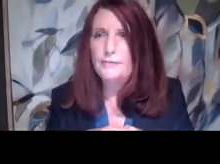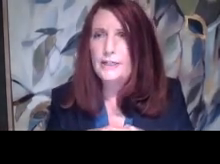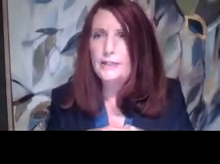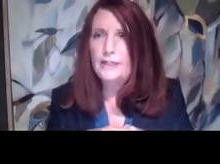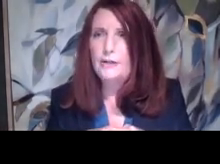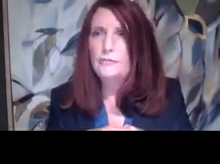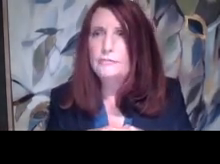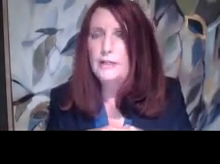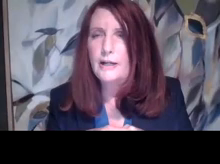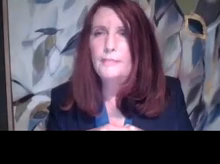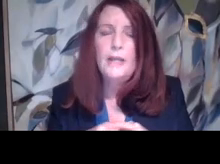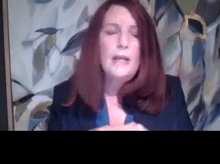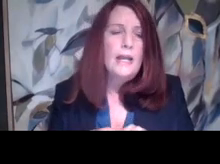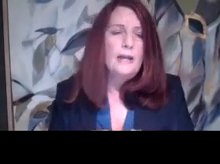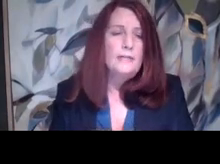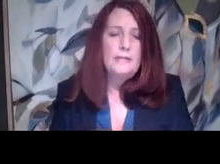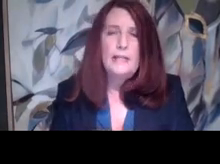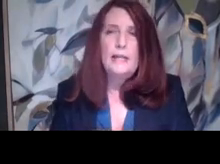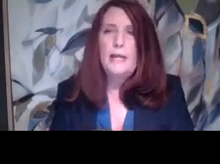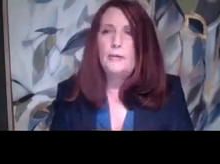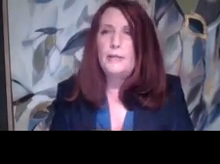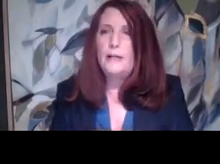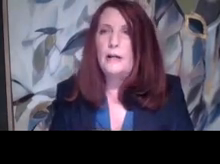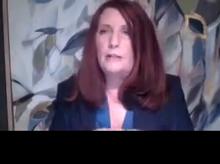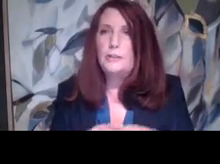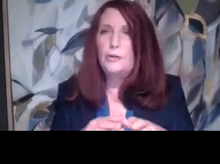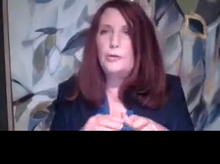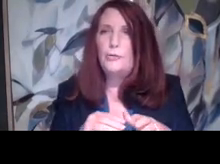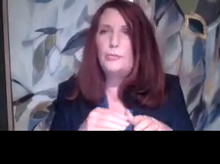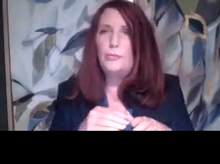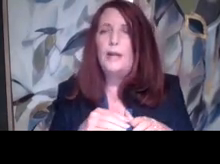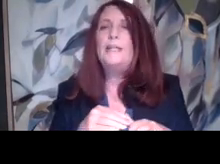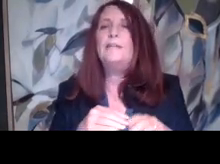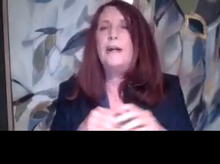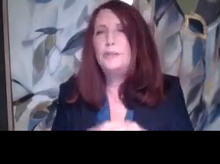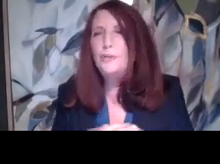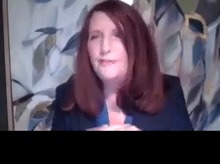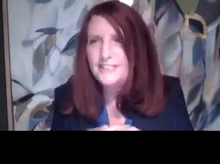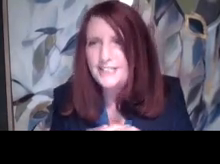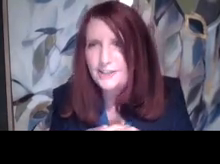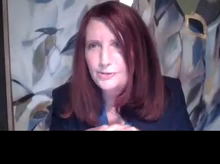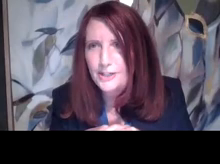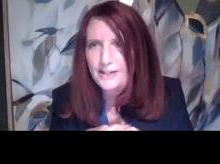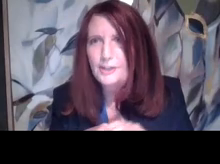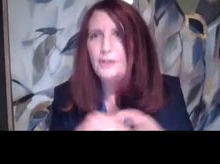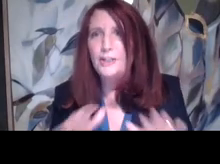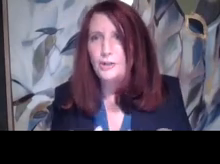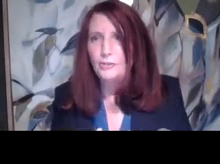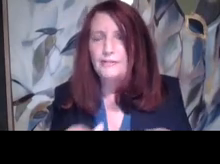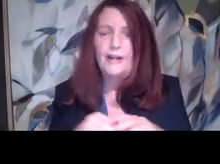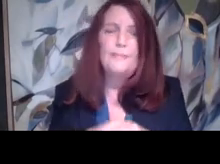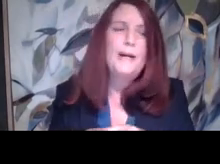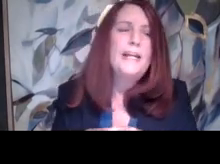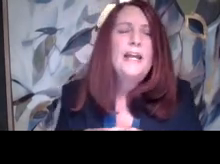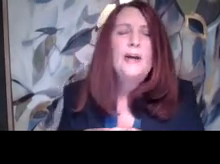do training every year. Um, and they may or may not do, I mean, I'm sure if they said they do training every year they